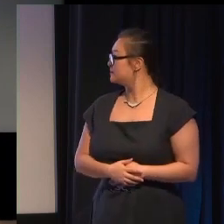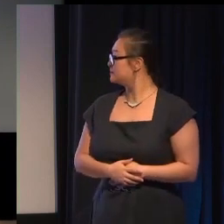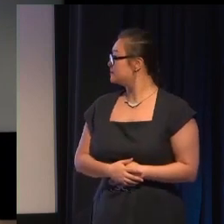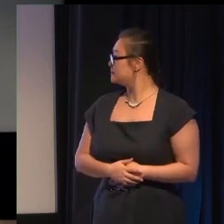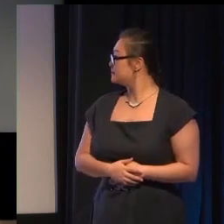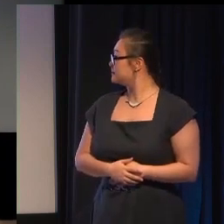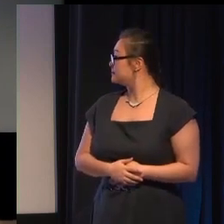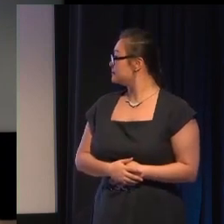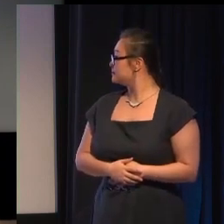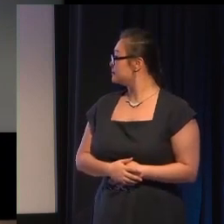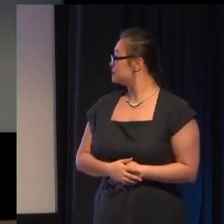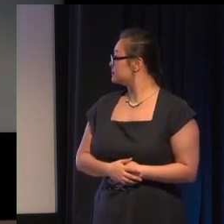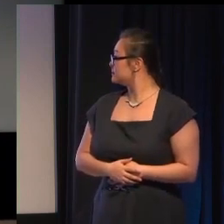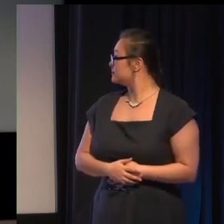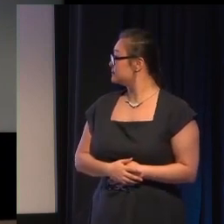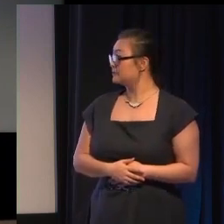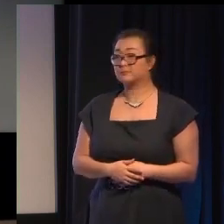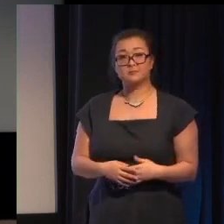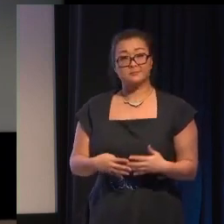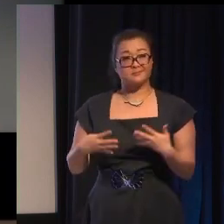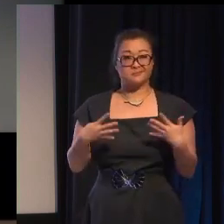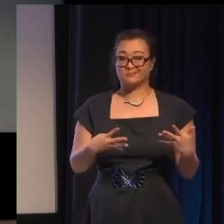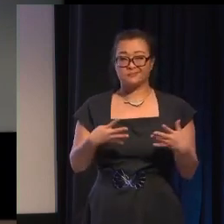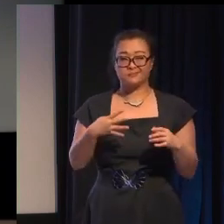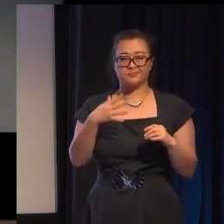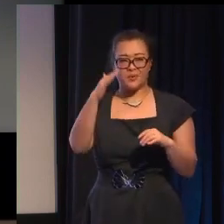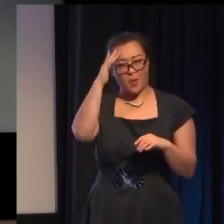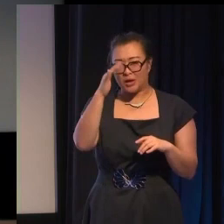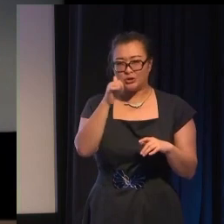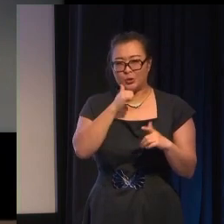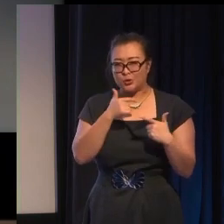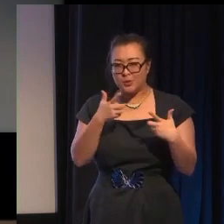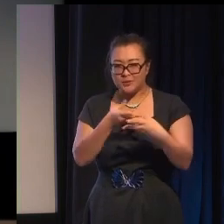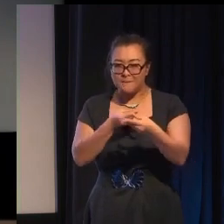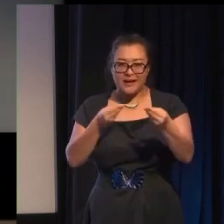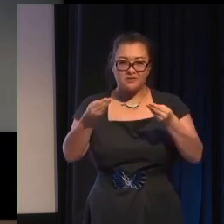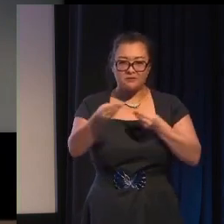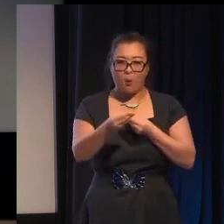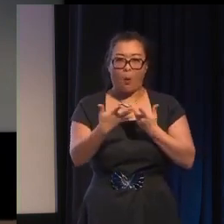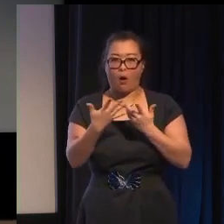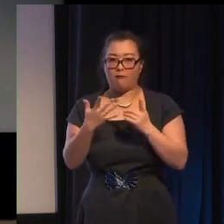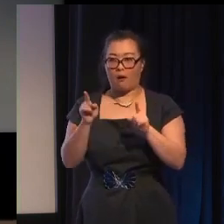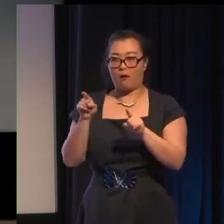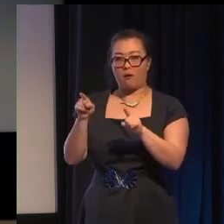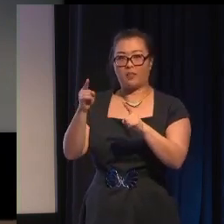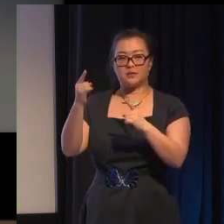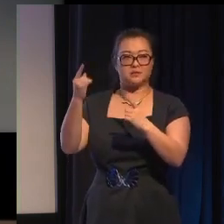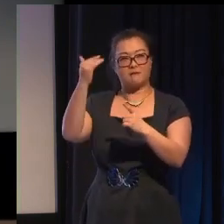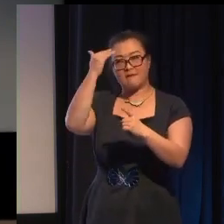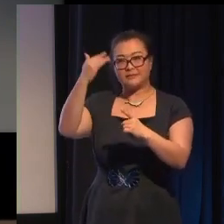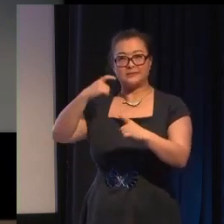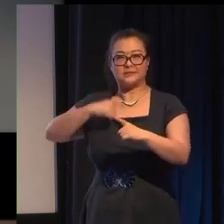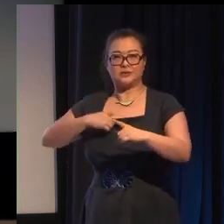and beware that use of metaphors as a crutch using those stand-ins for historically oppressed groups